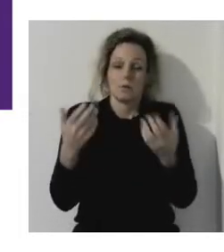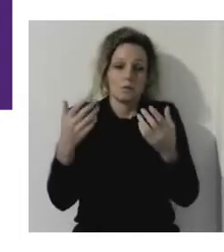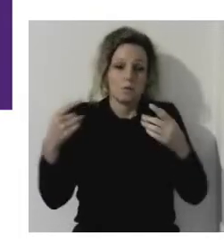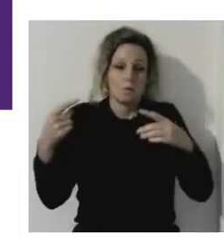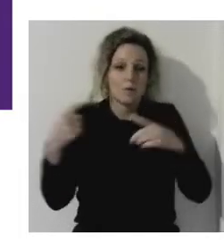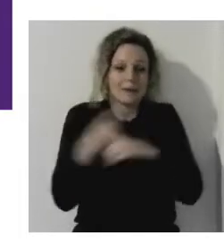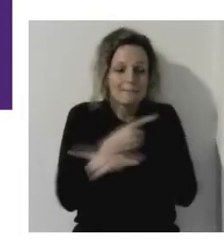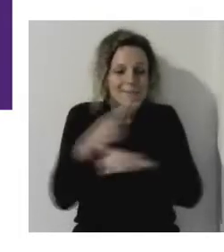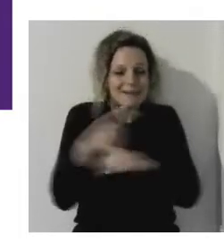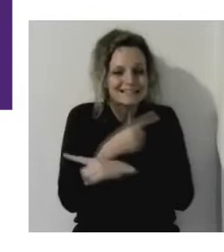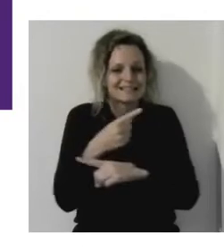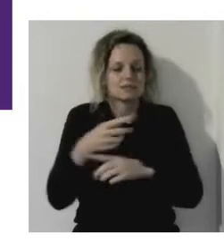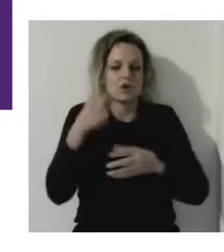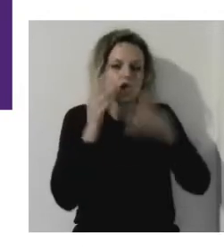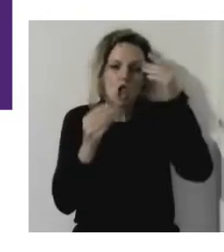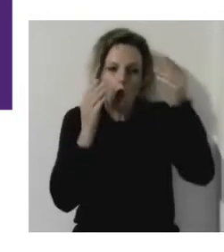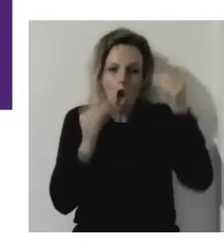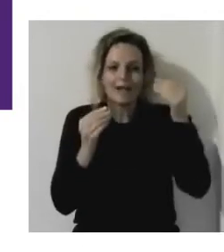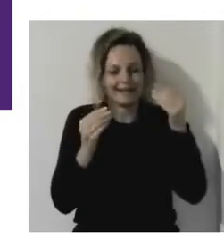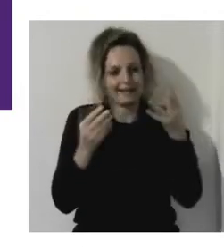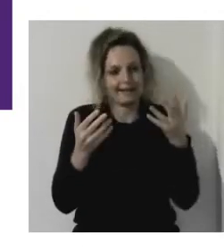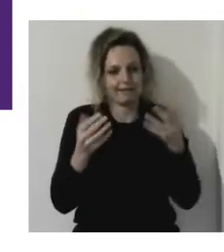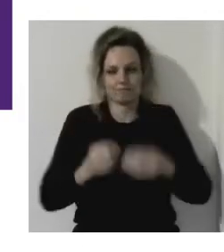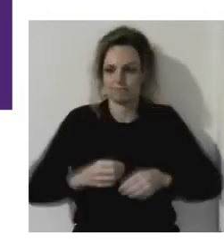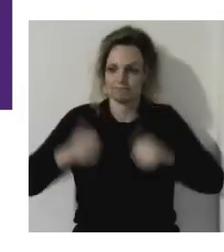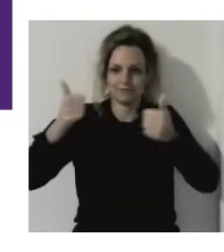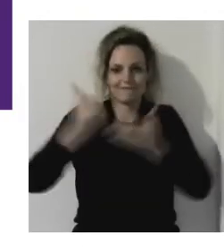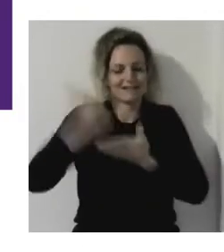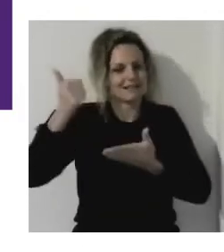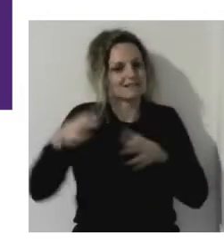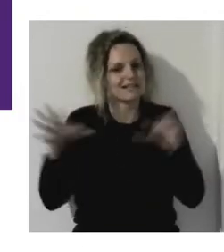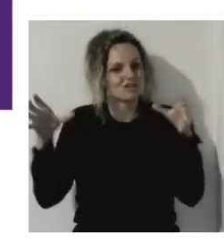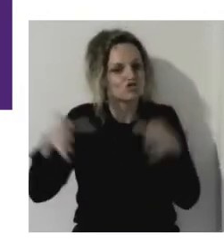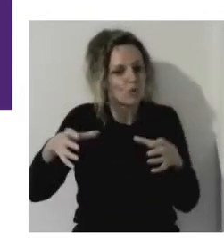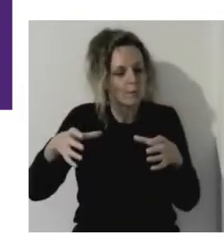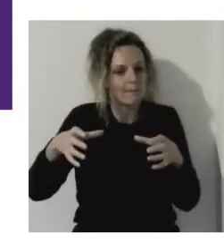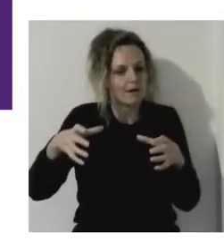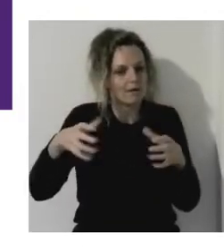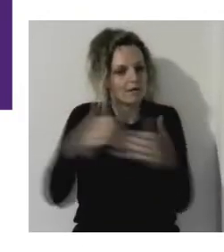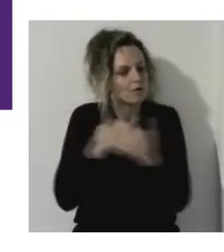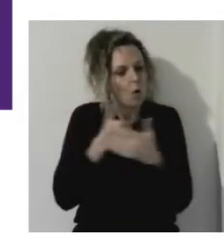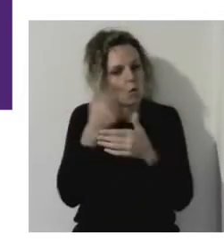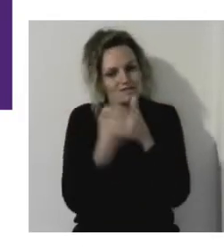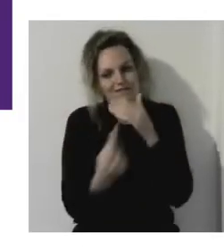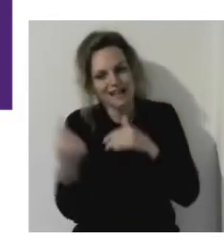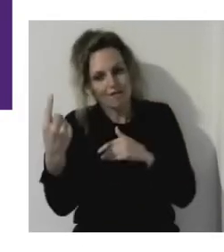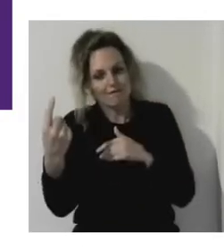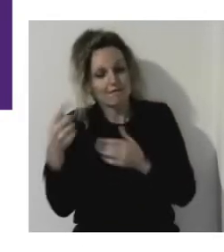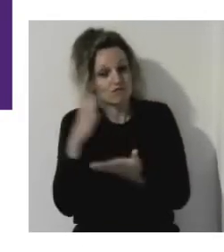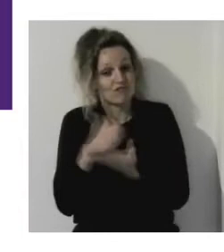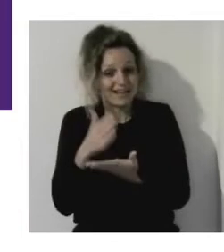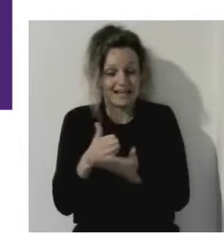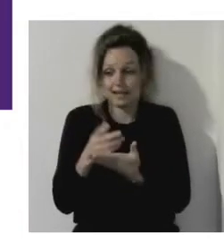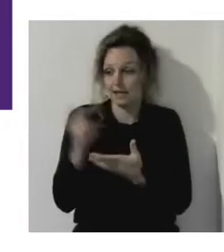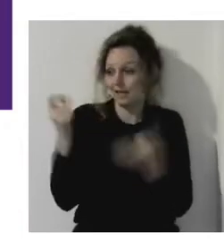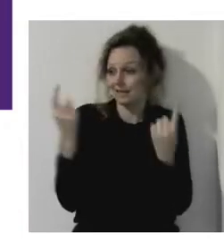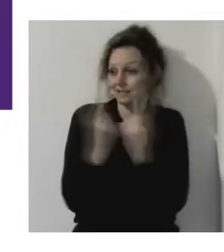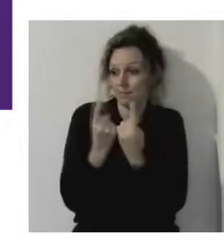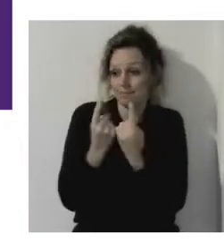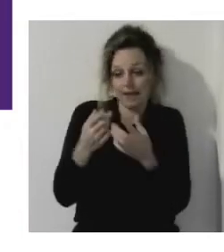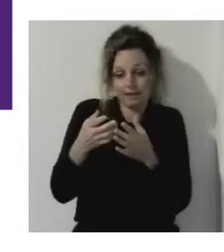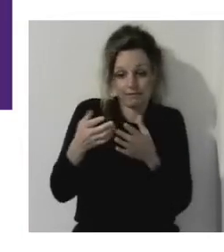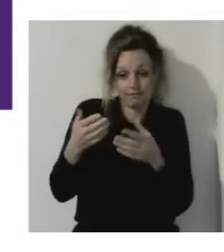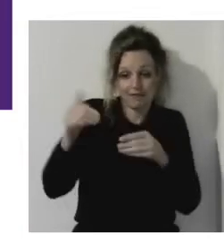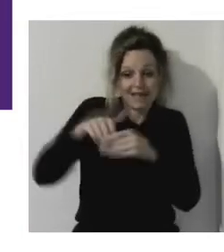a group. It wasn't necessarily a personal endeavor. But actually, it's a group endeavor. It's something that you do from a societal perspective. And then